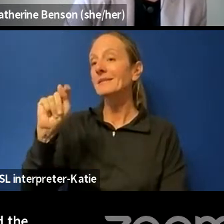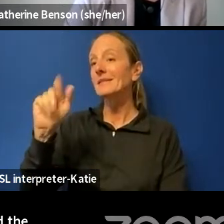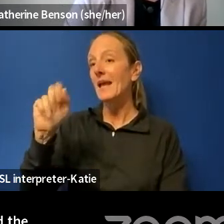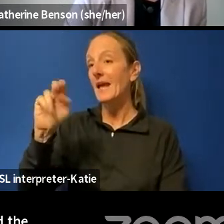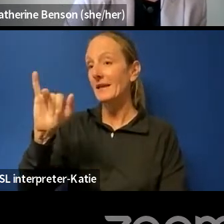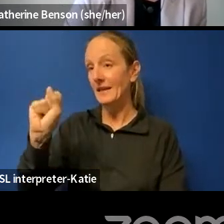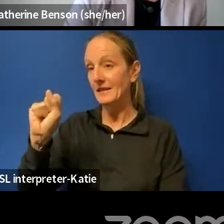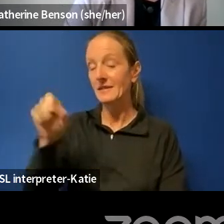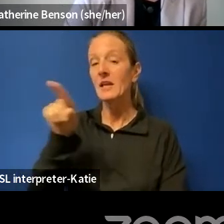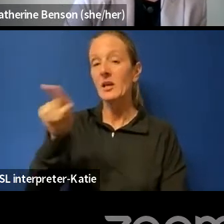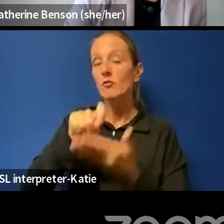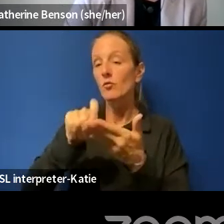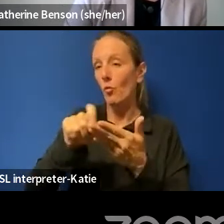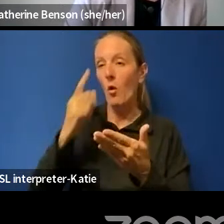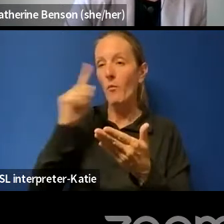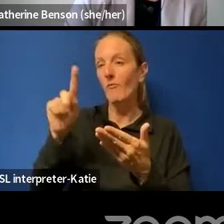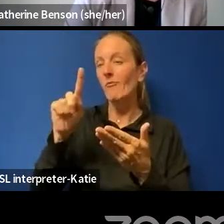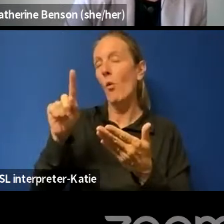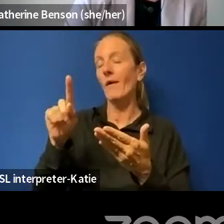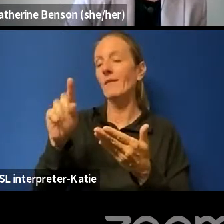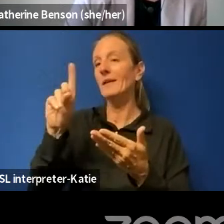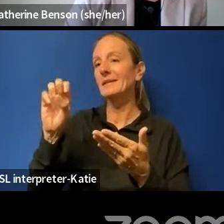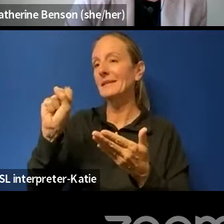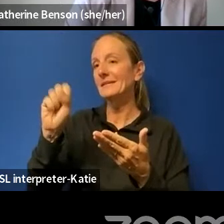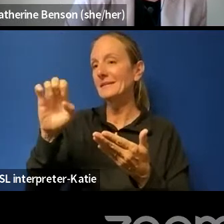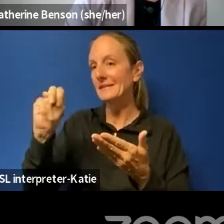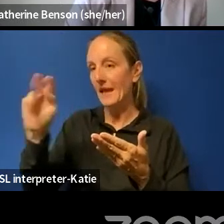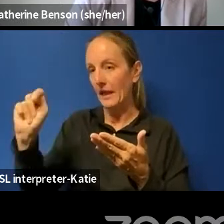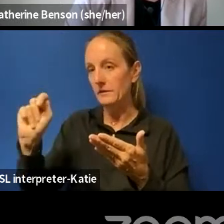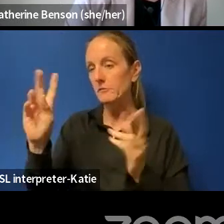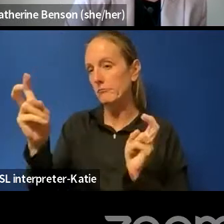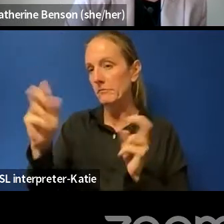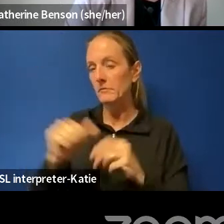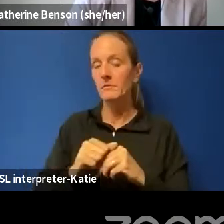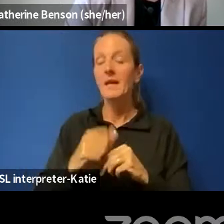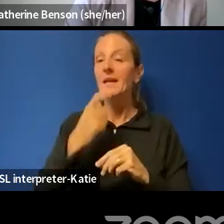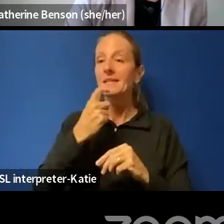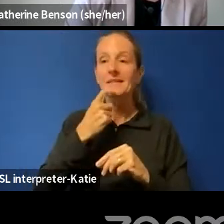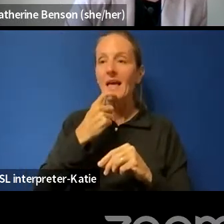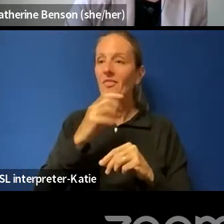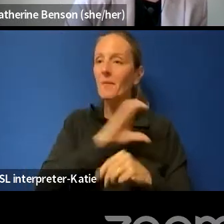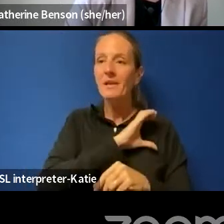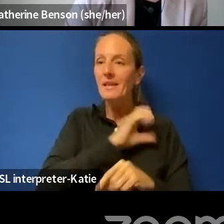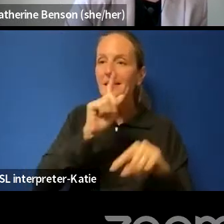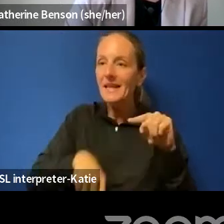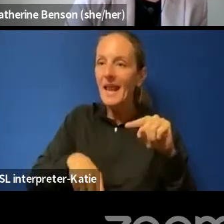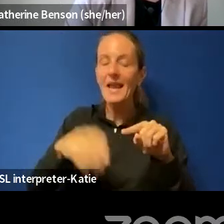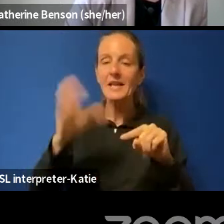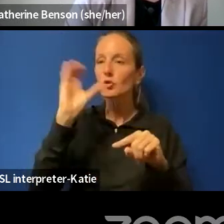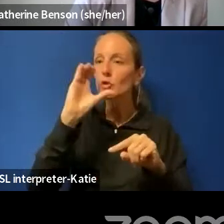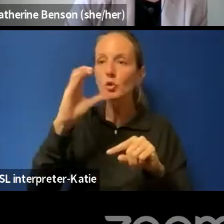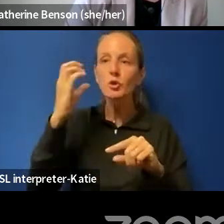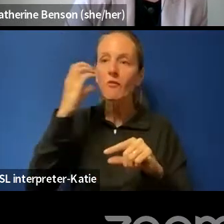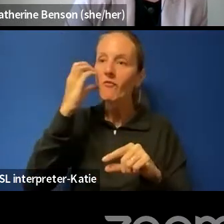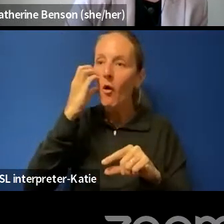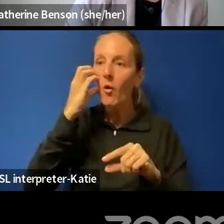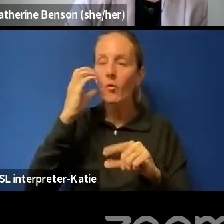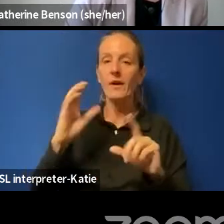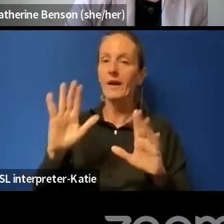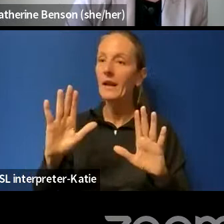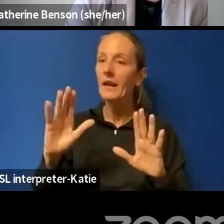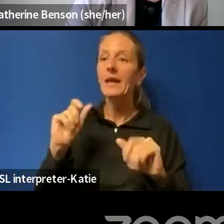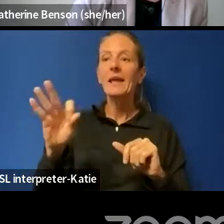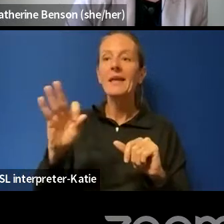also known as the dissent, found that the police should not be able to search a phone, except in extreme or exigent